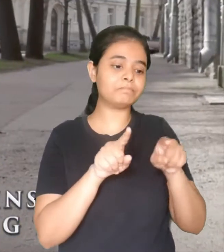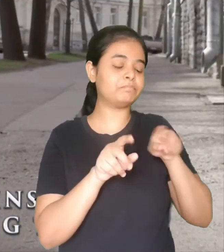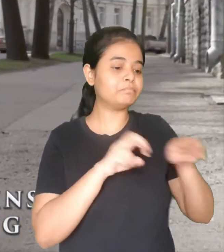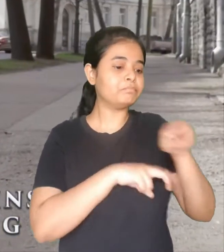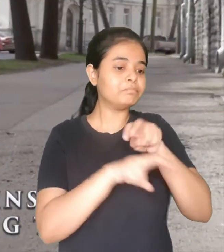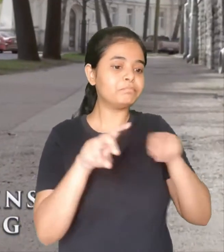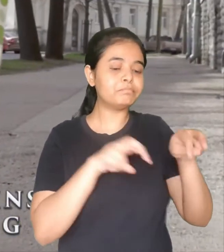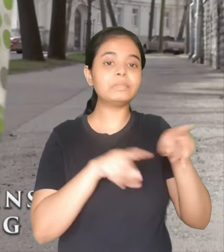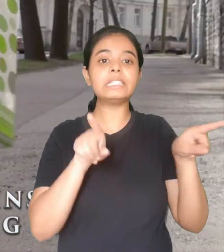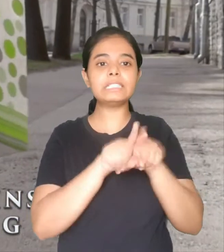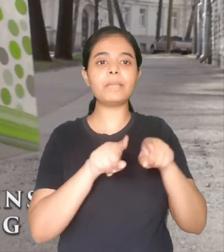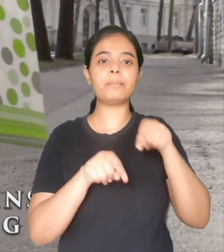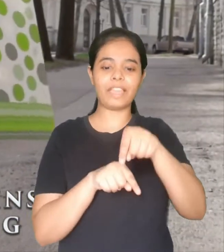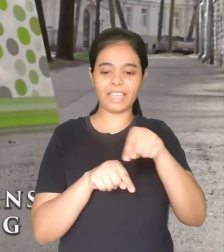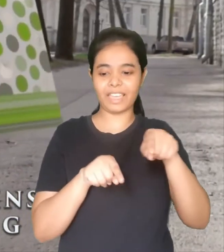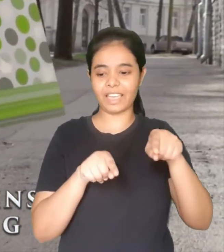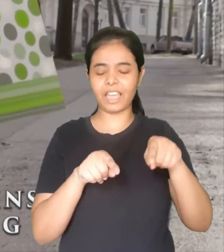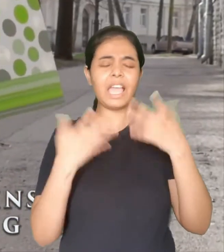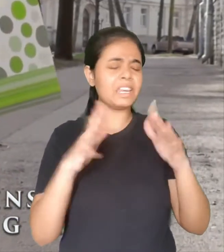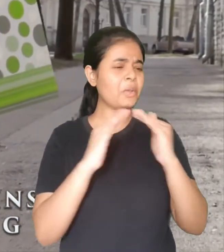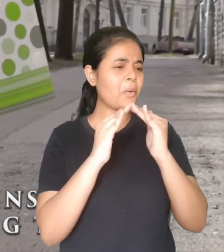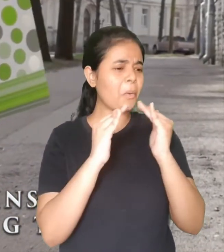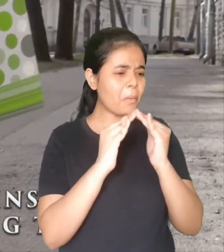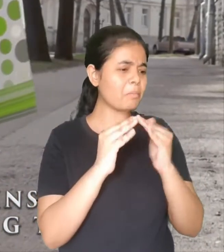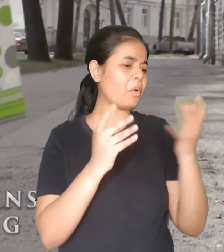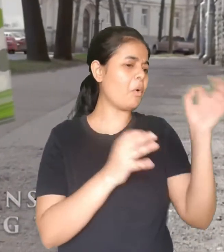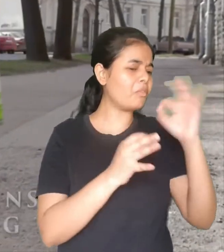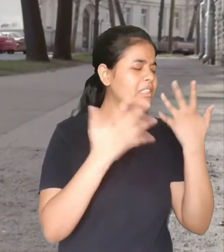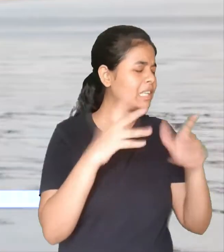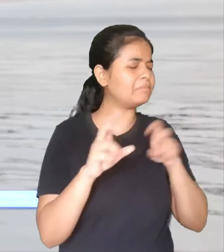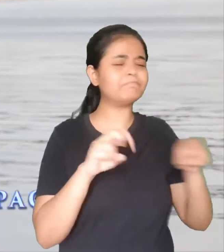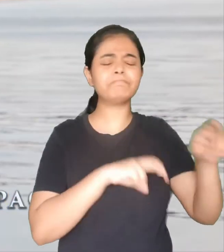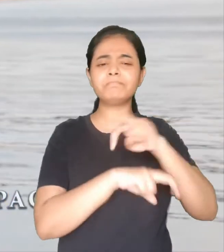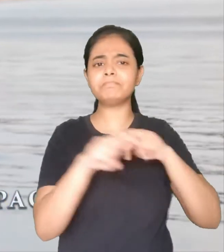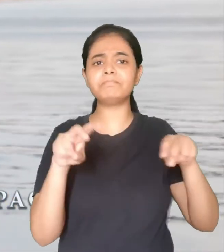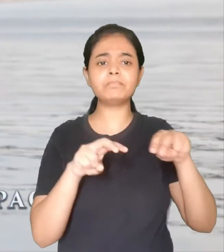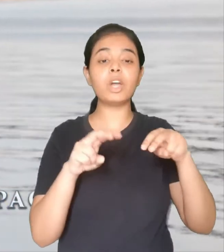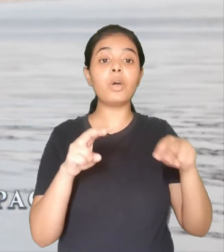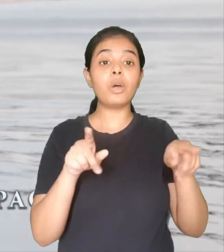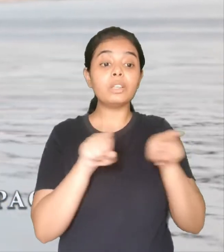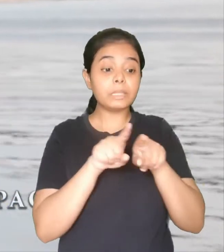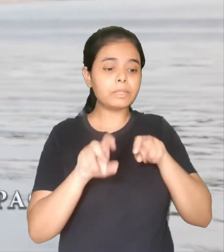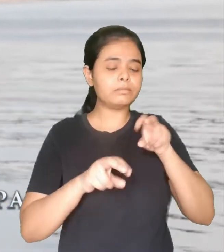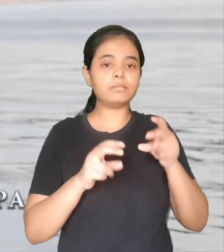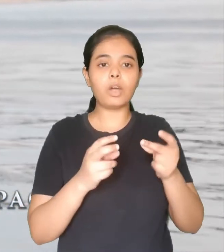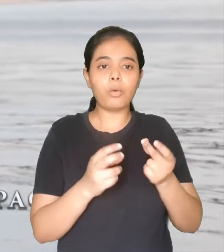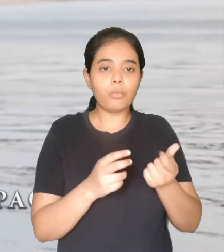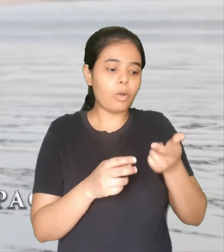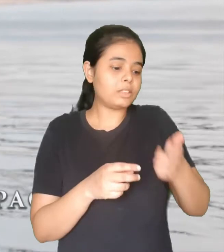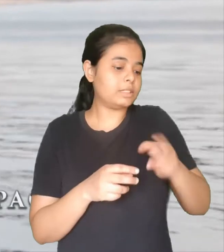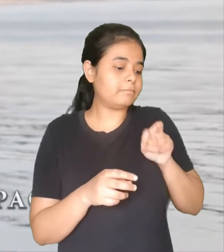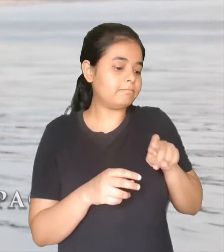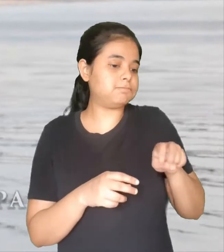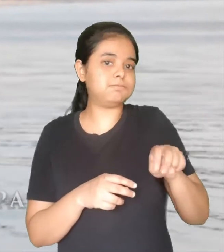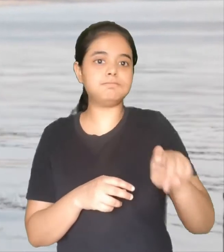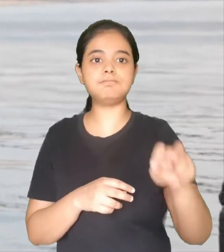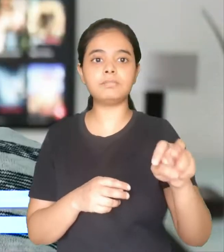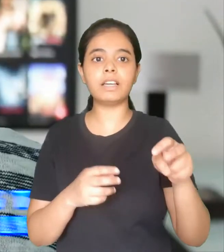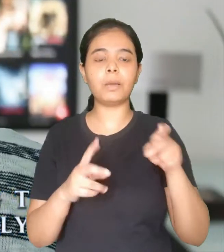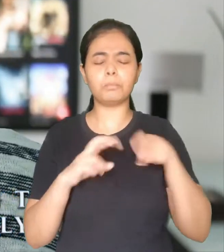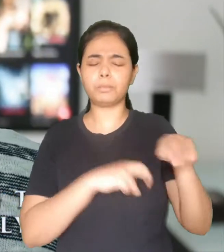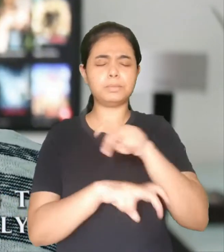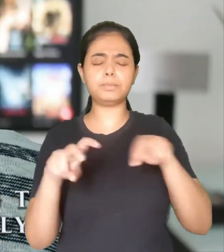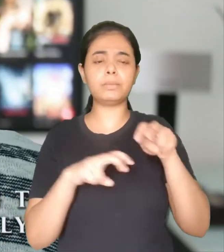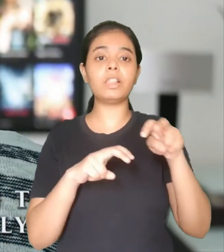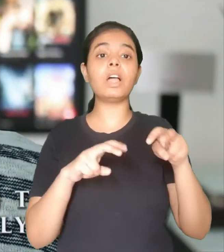Walk to the corner store instead of driving or riding there. When walking, pick up the pace from leisurely to brisk.